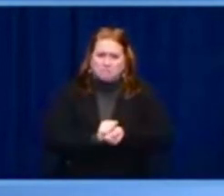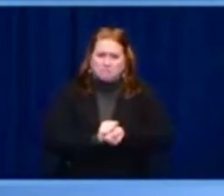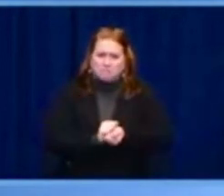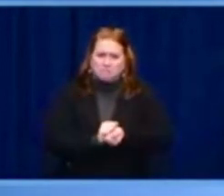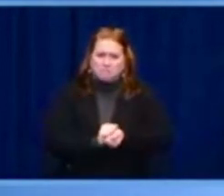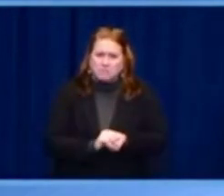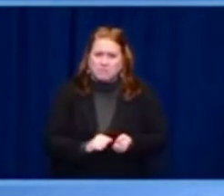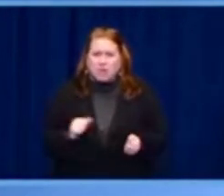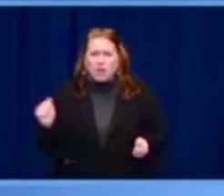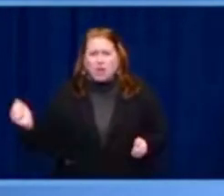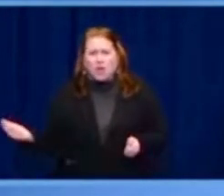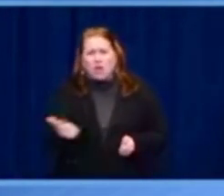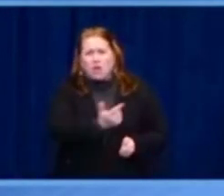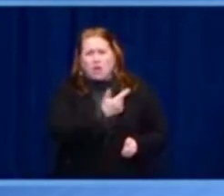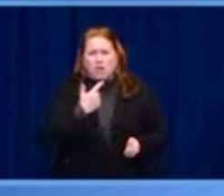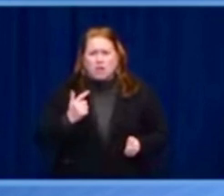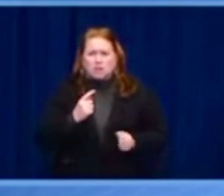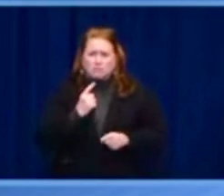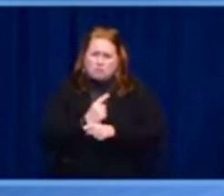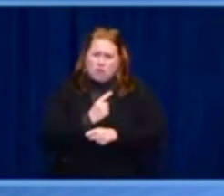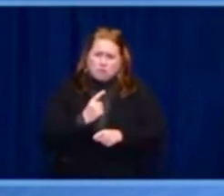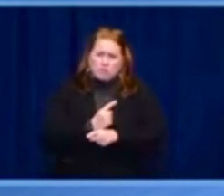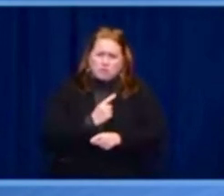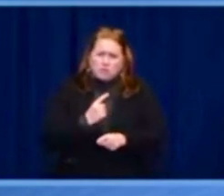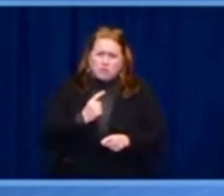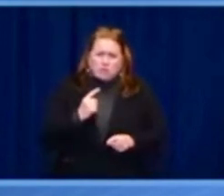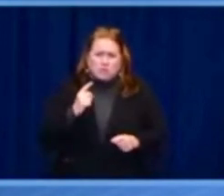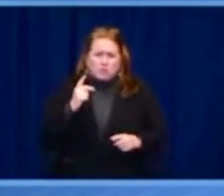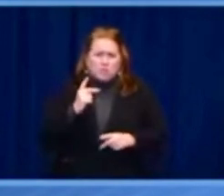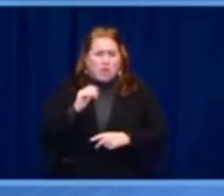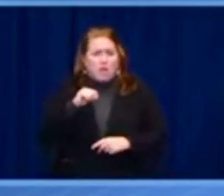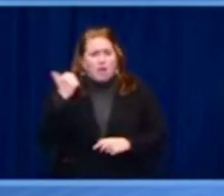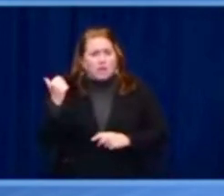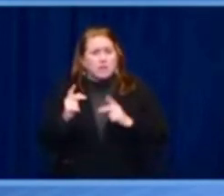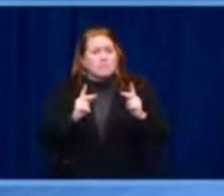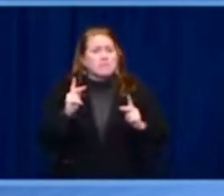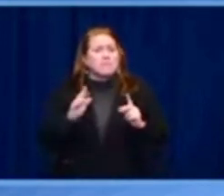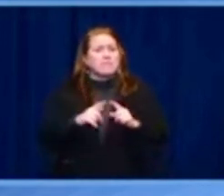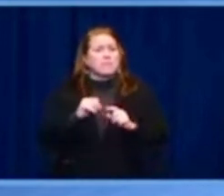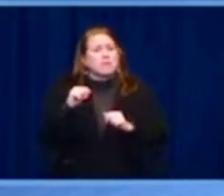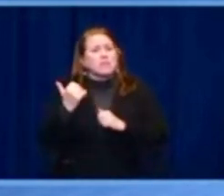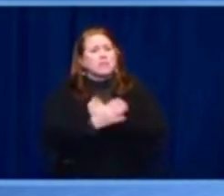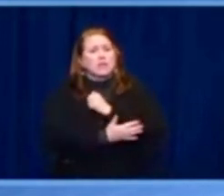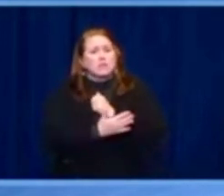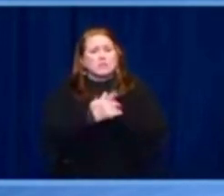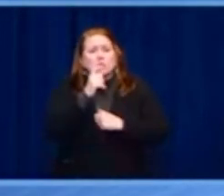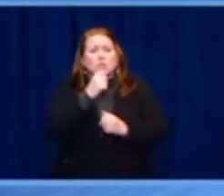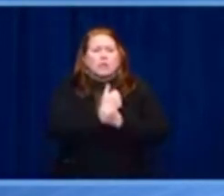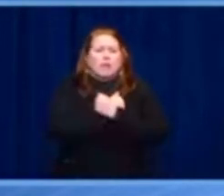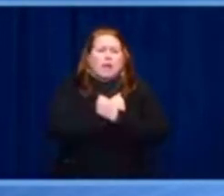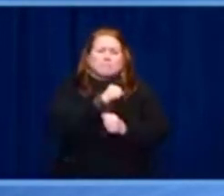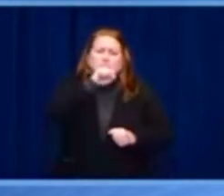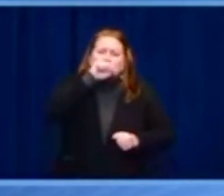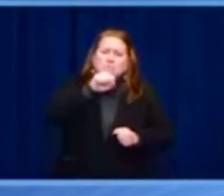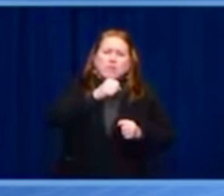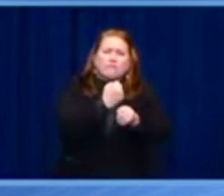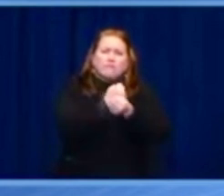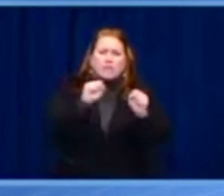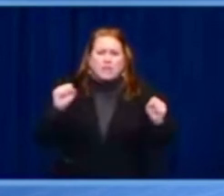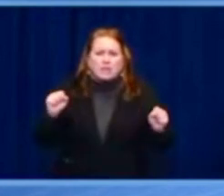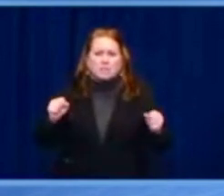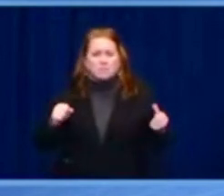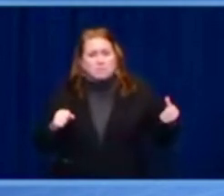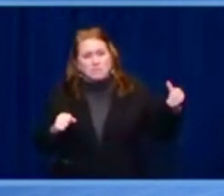of thousands of its people, destroys its economy and infrastructure and threatens the